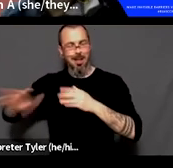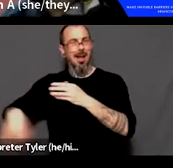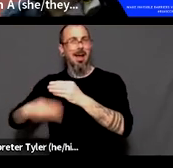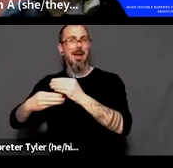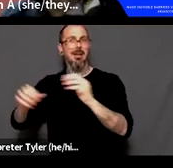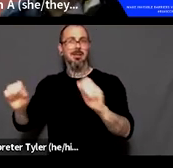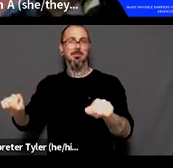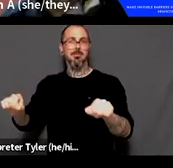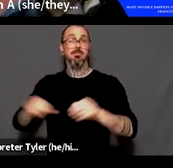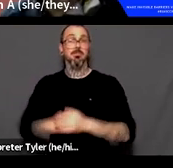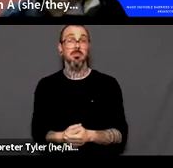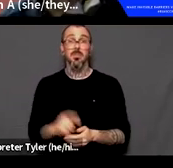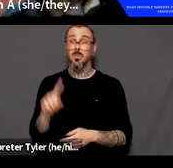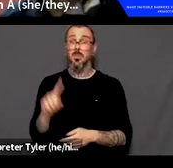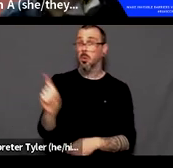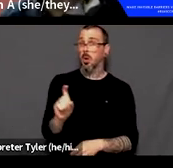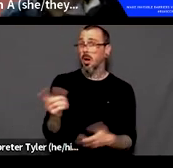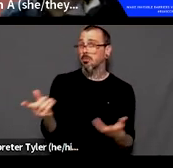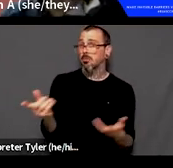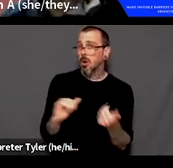questions on the document?